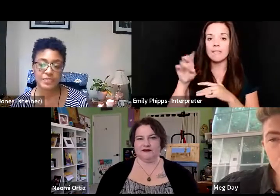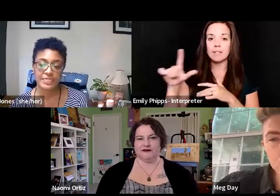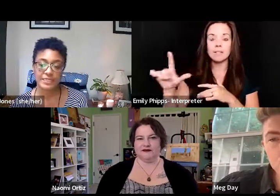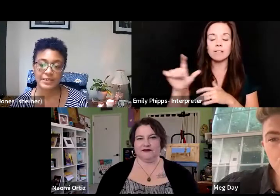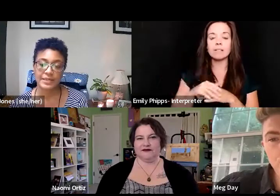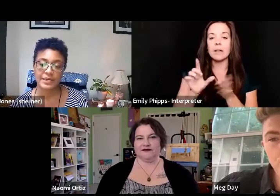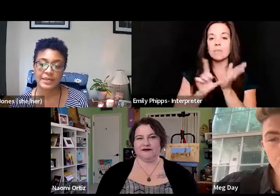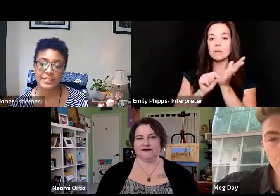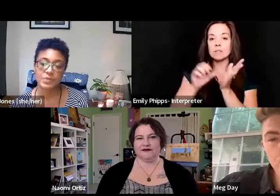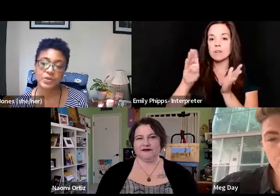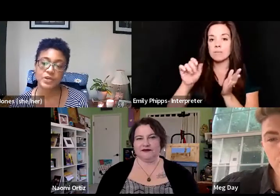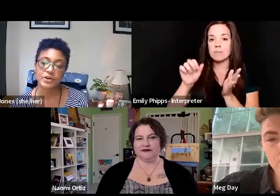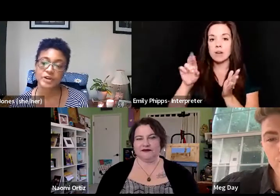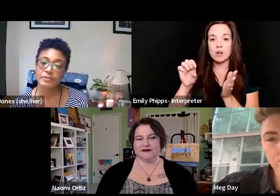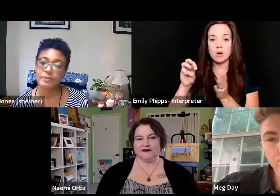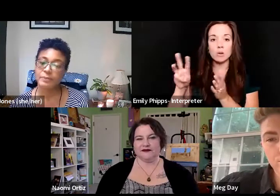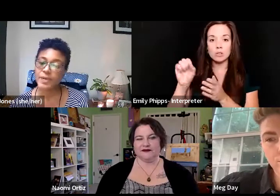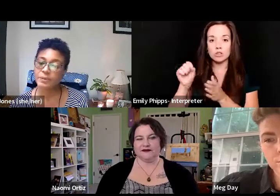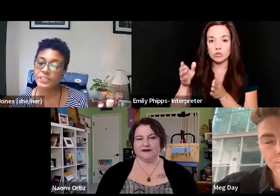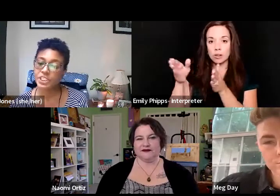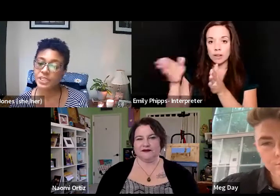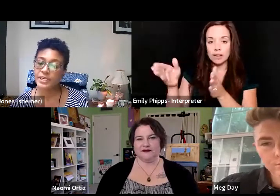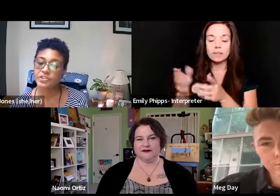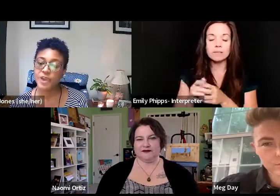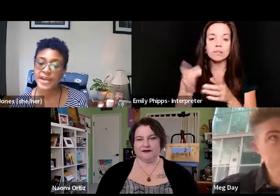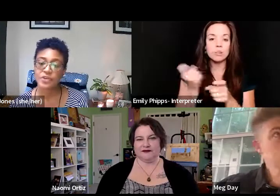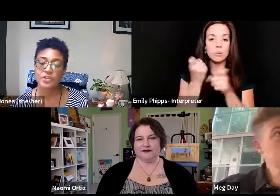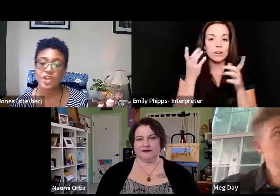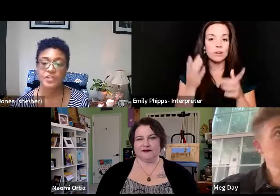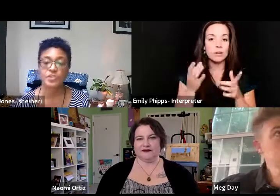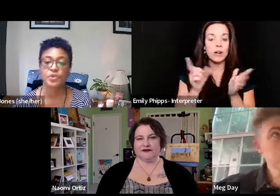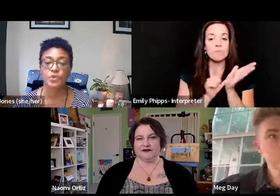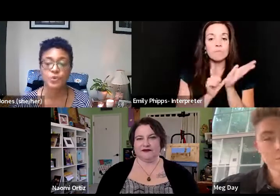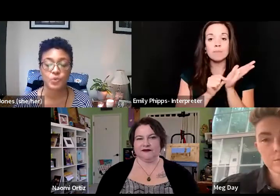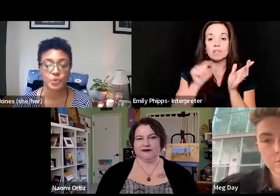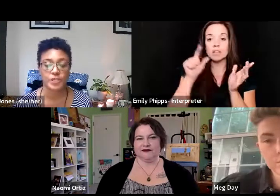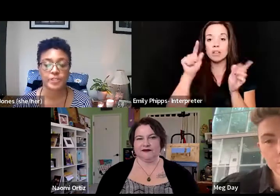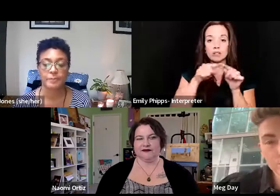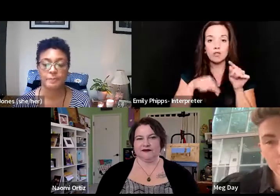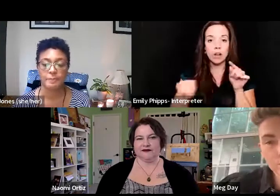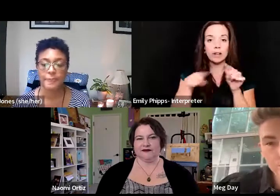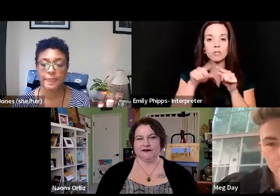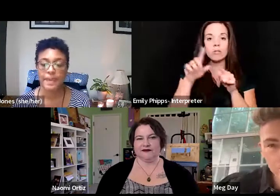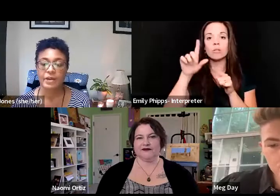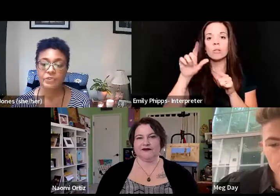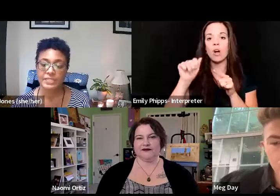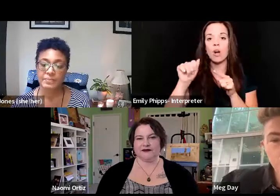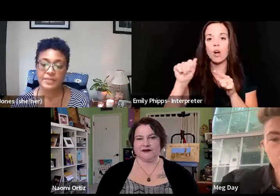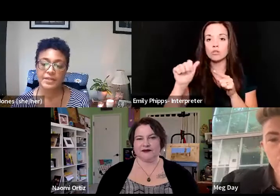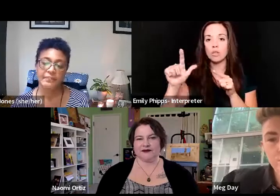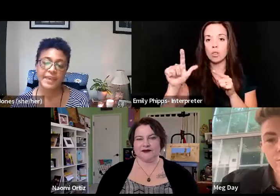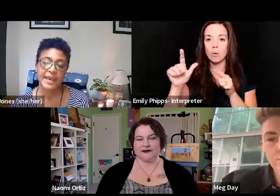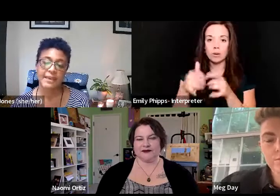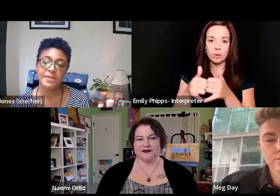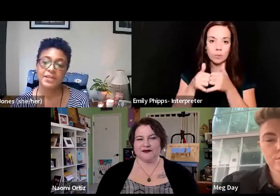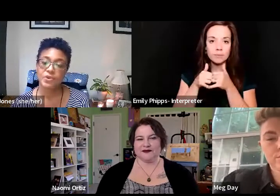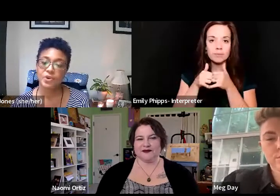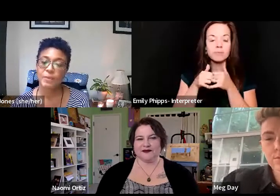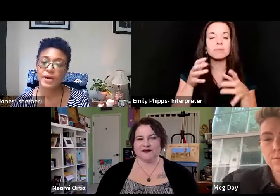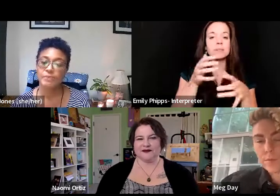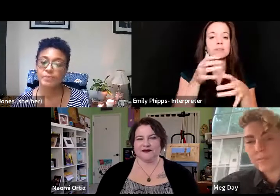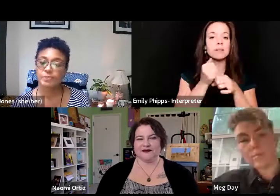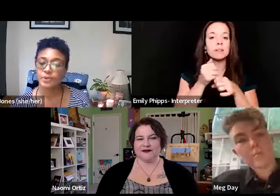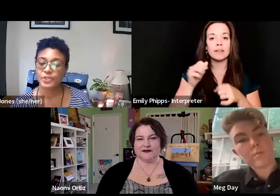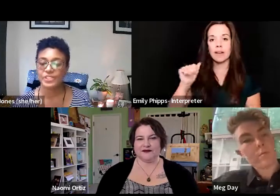2014. It's the winner of Publishing Triangle's Audre Lorde Award. A recipient of the Amy